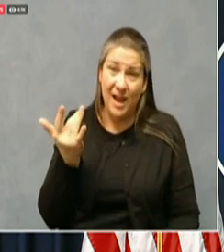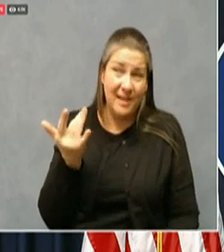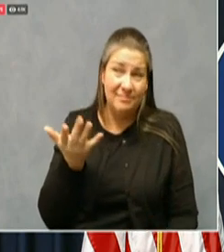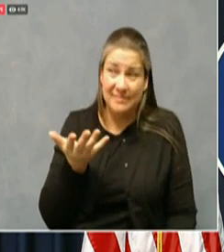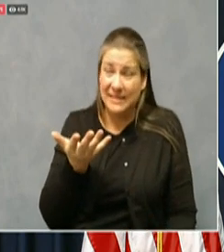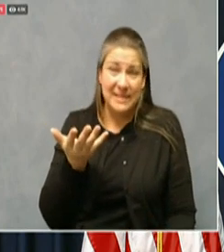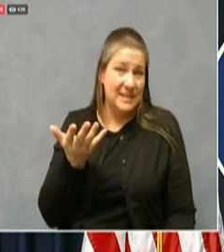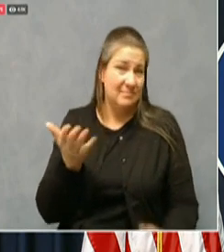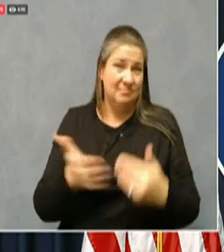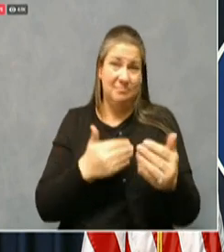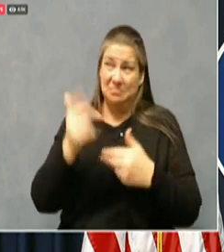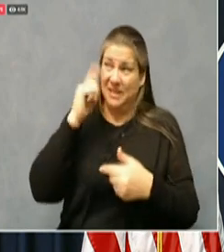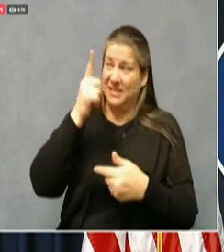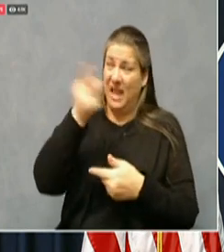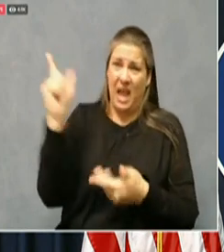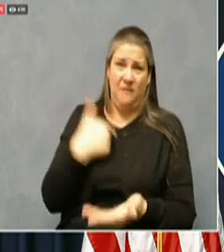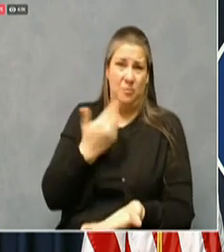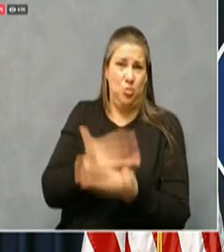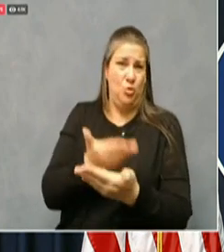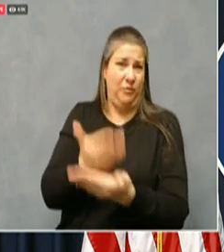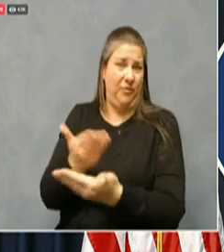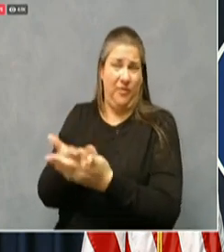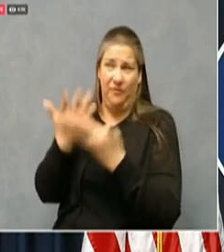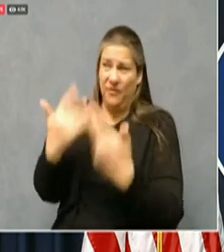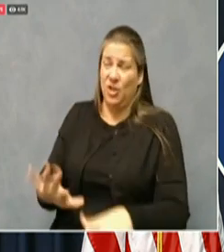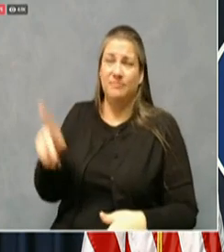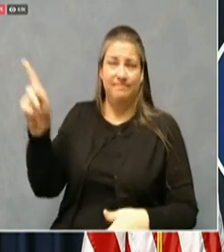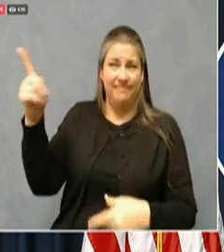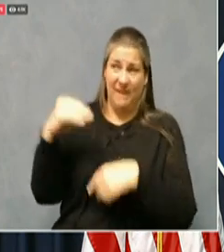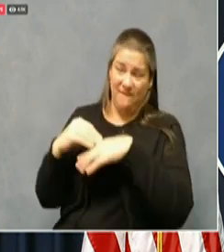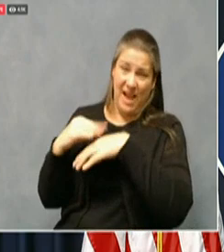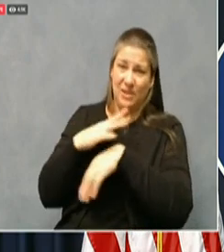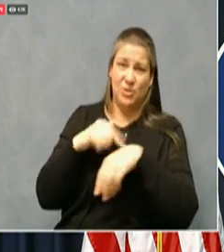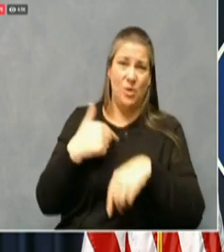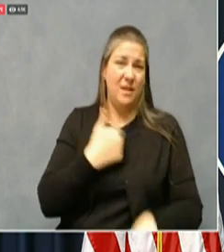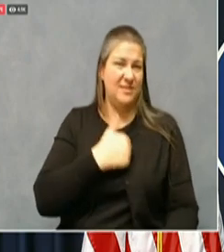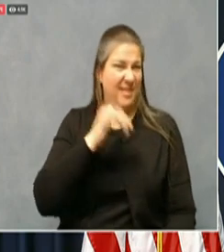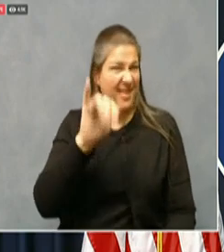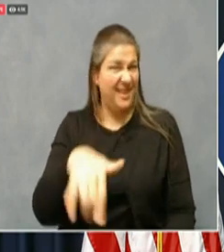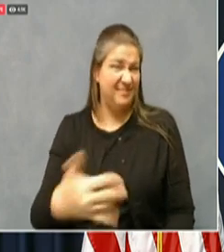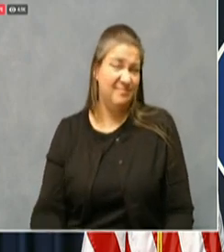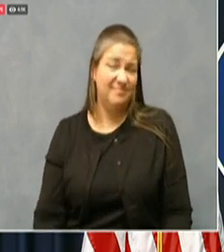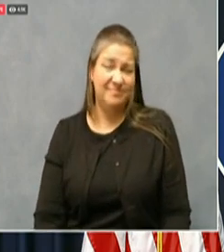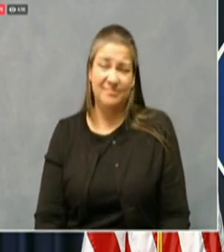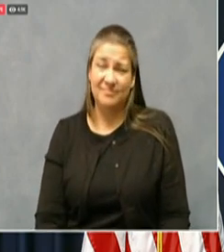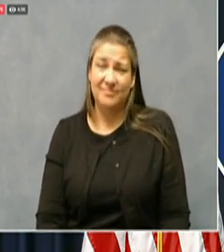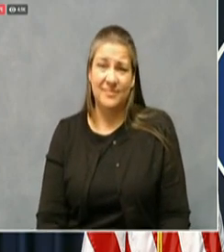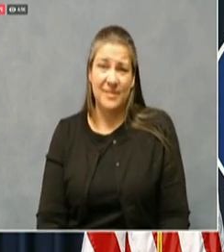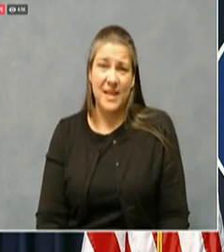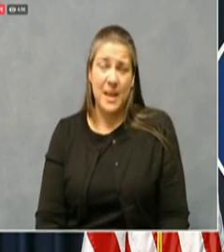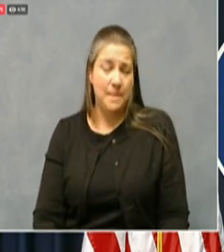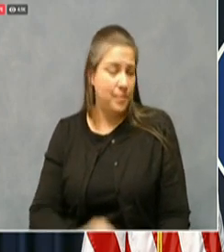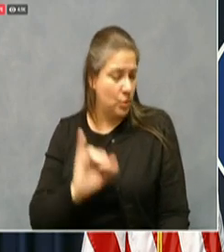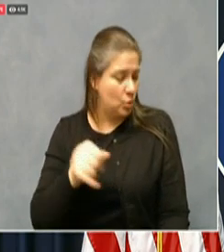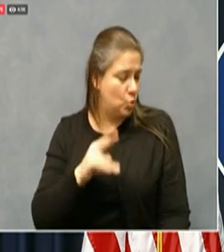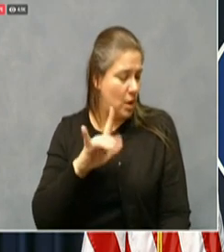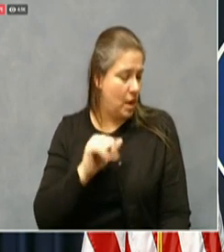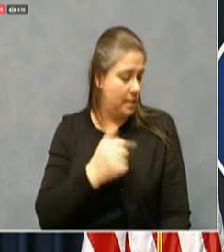evidence and advice that we've received. Julia Hunter from the Hoptown Chronicle.